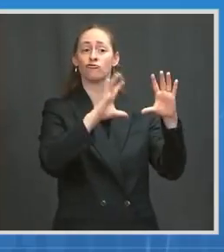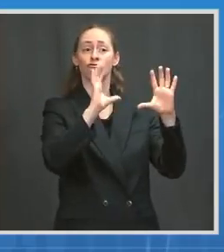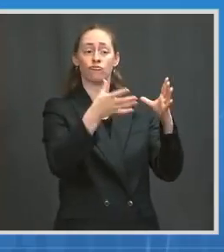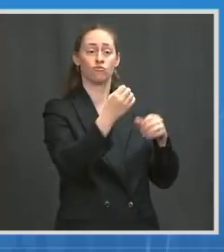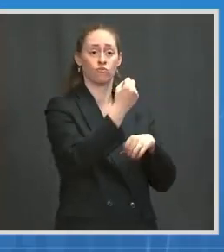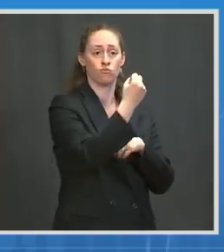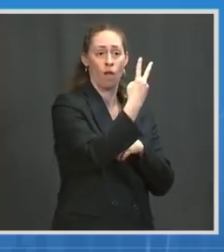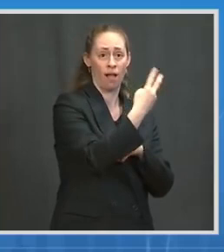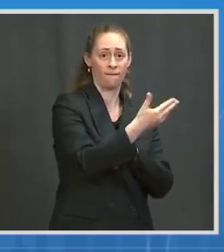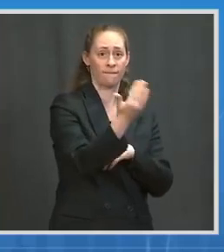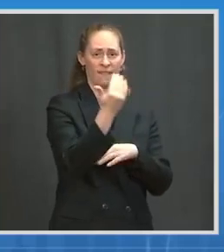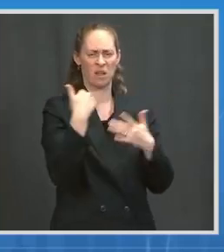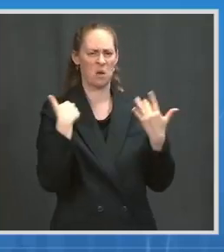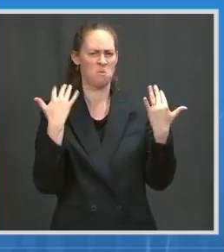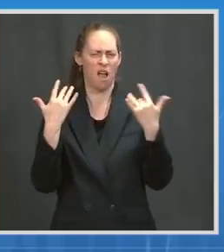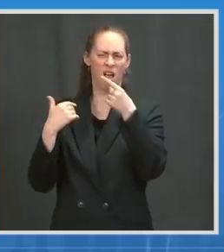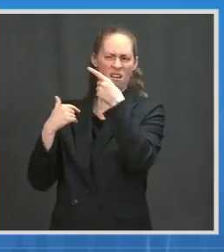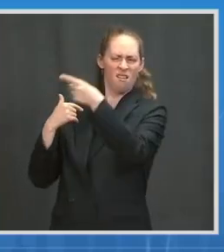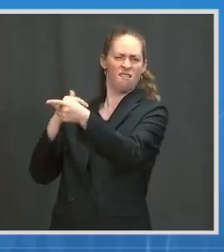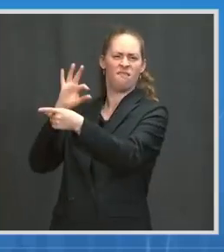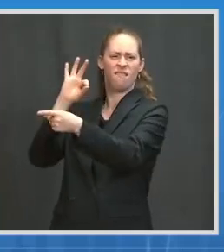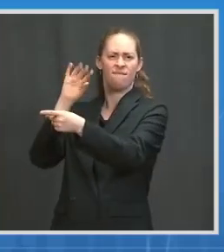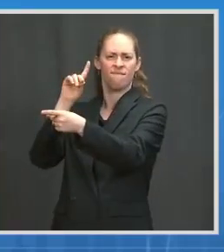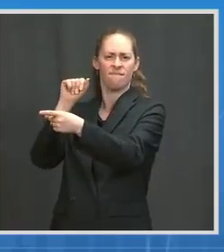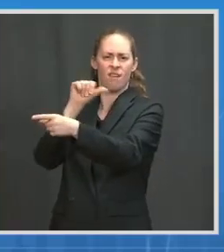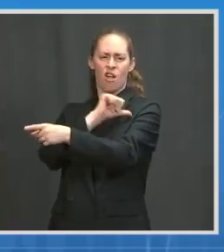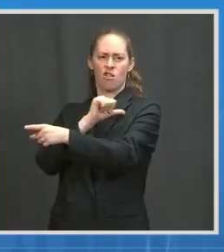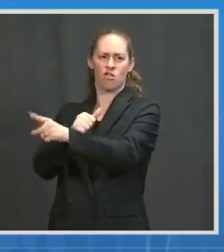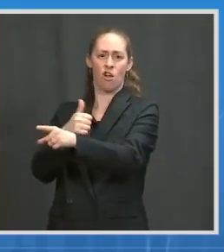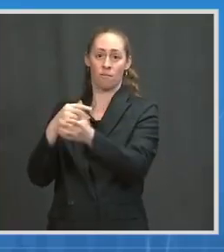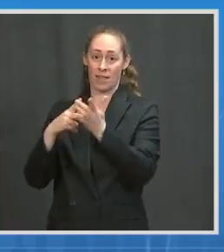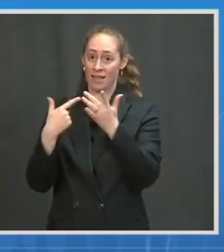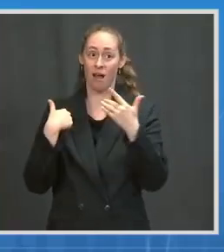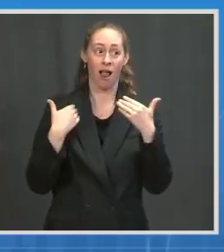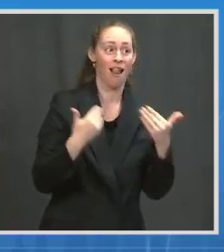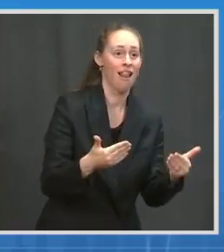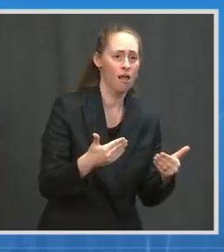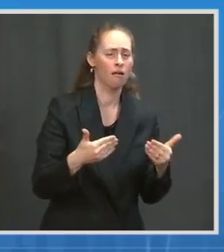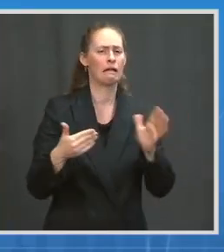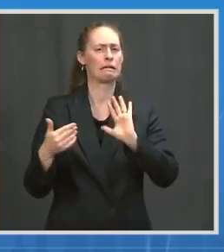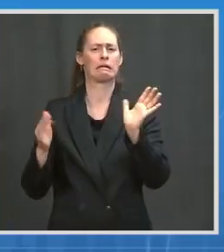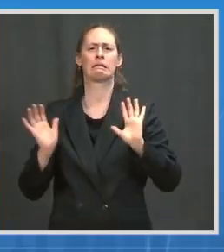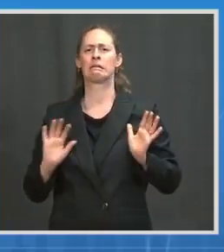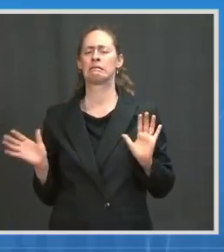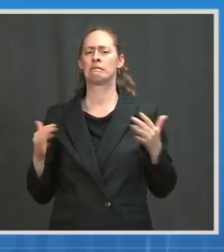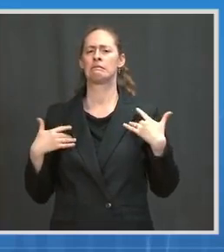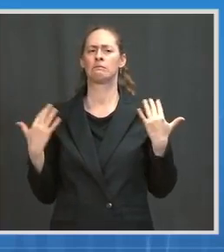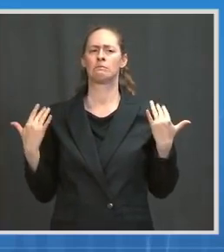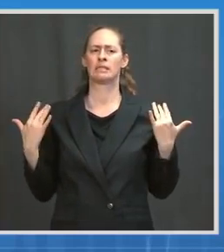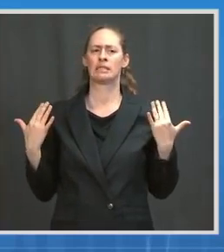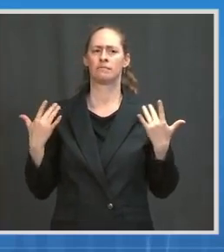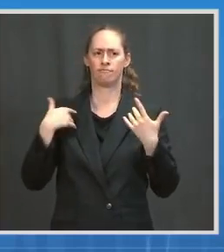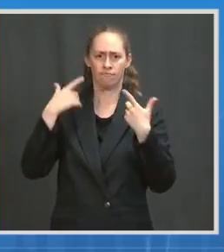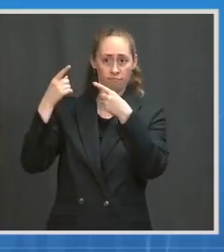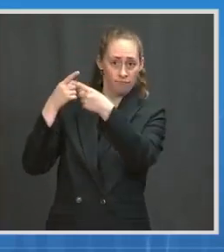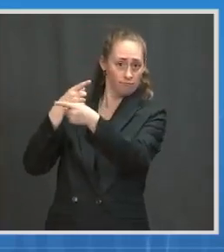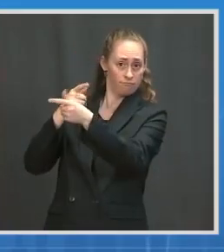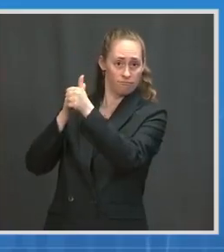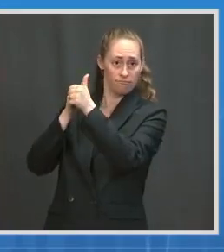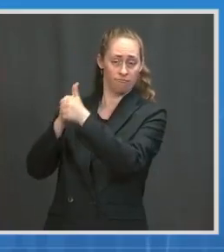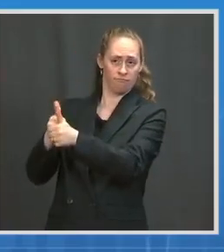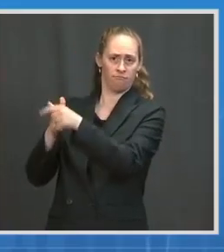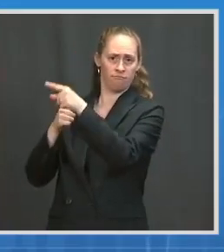and so I don't want any of my comments to be interpreted in any way assuming or pressuring the FDA on which way they're going to come out of things.